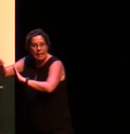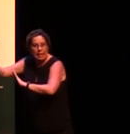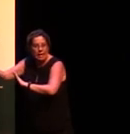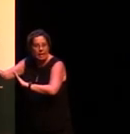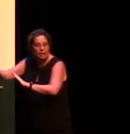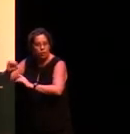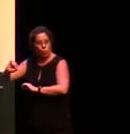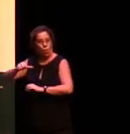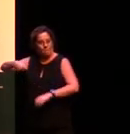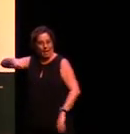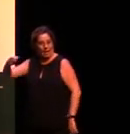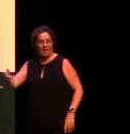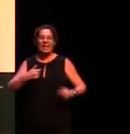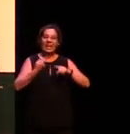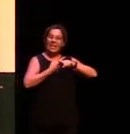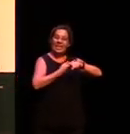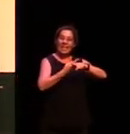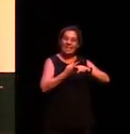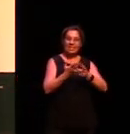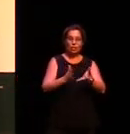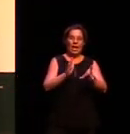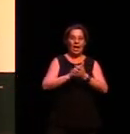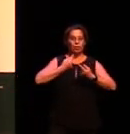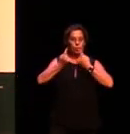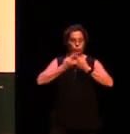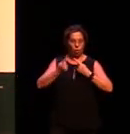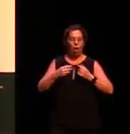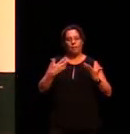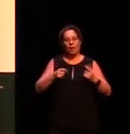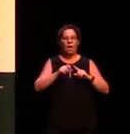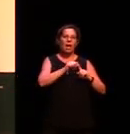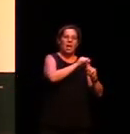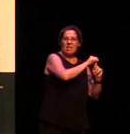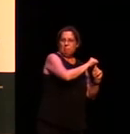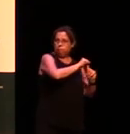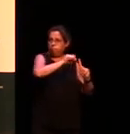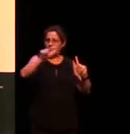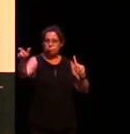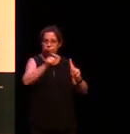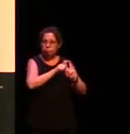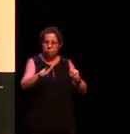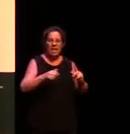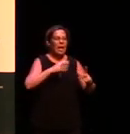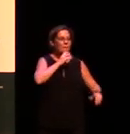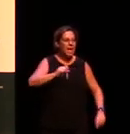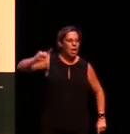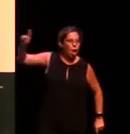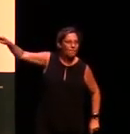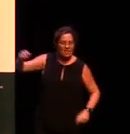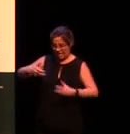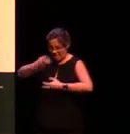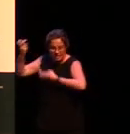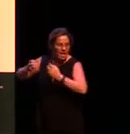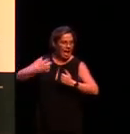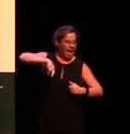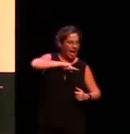English if you wanted to describe that situation you'd need to use a sentence with lots of words in it like I just did you know oh he's over there going through our bags